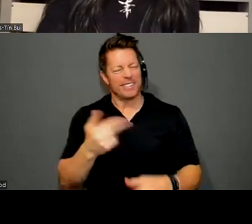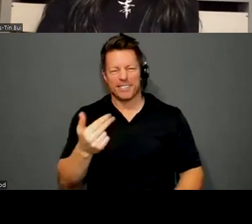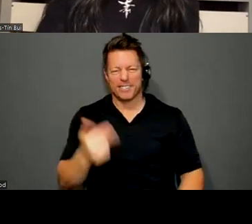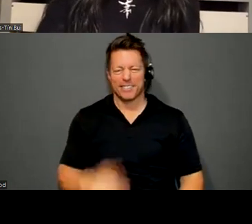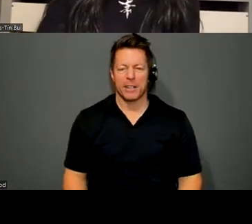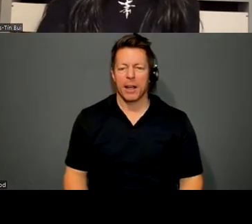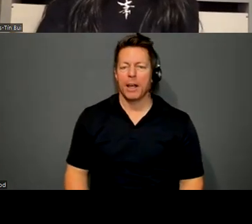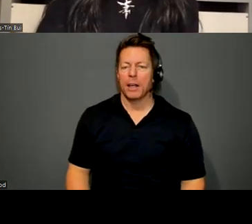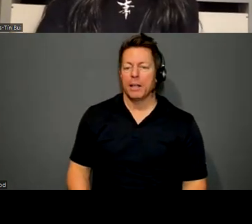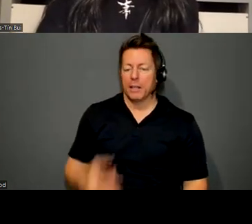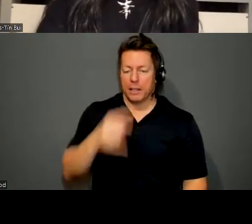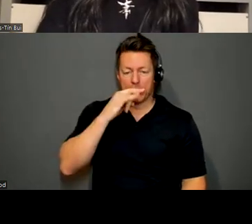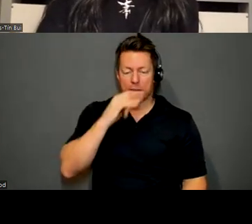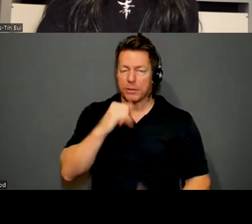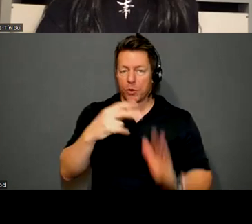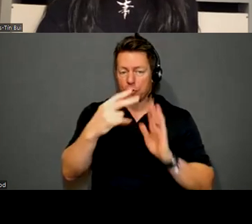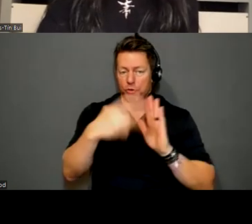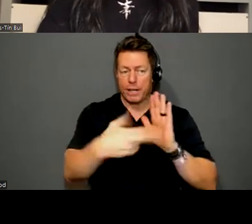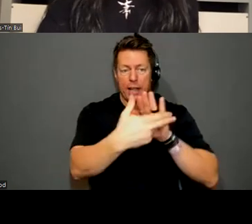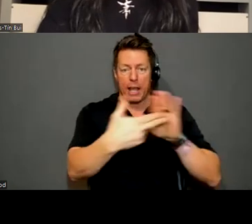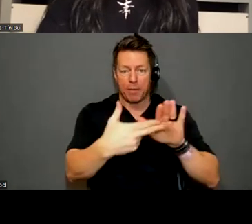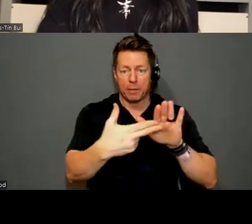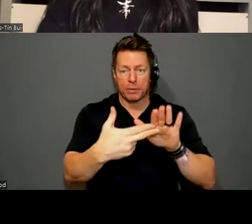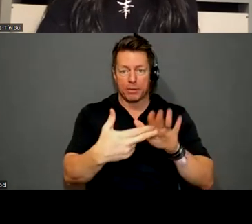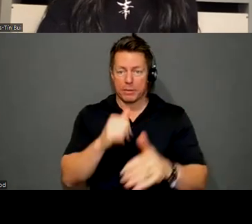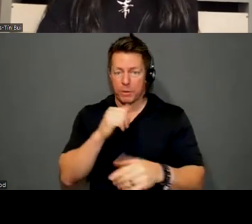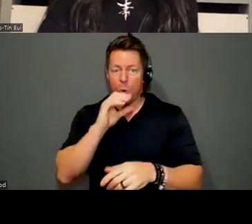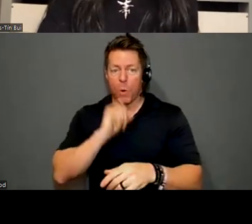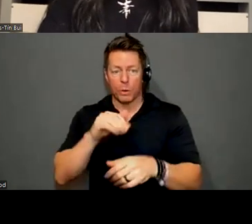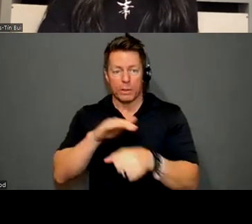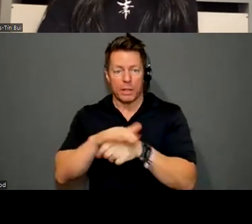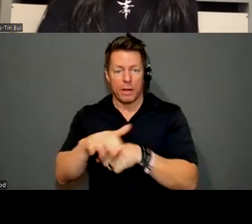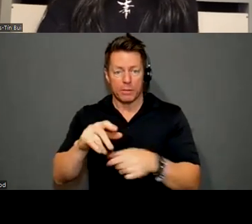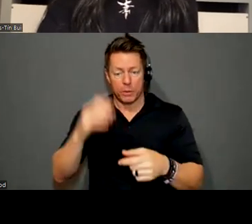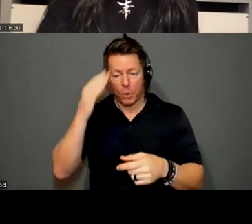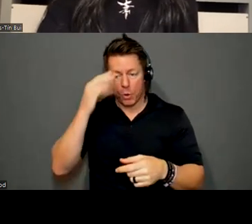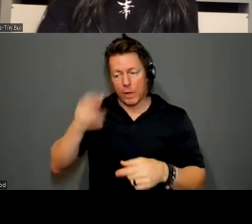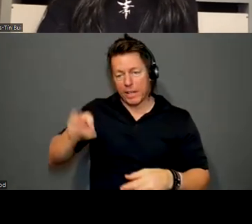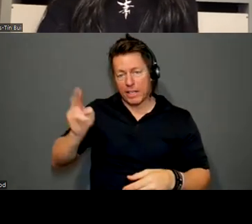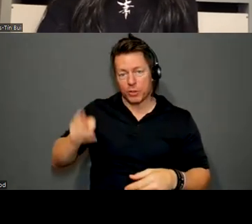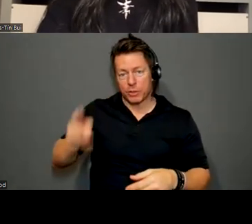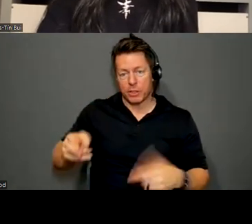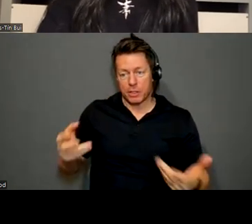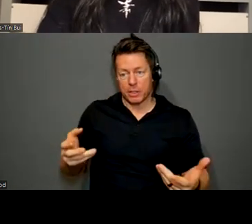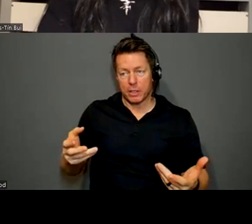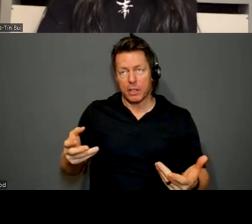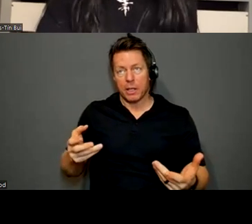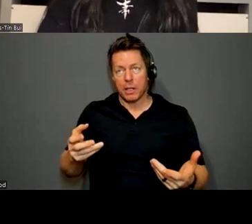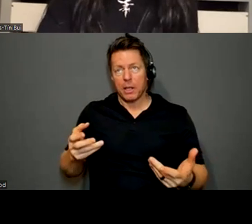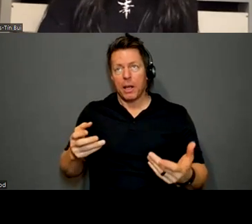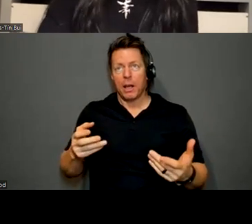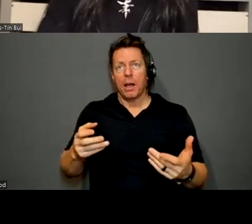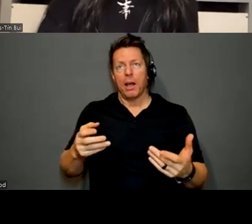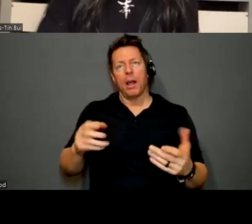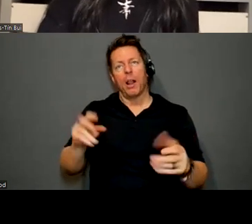Kids who don't read labels, and who aren't old enough to know history behind what they might be looking at. Yeah.